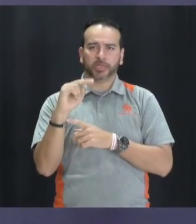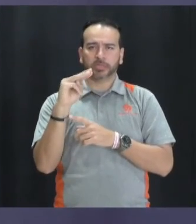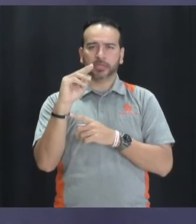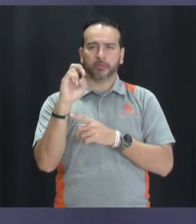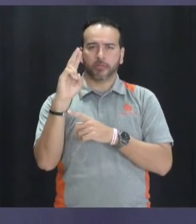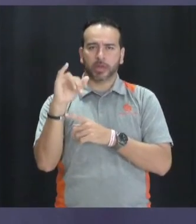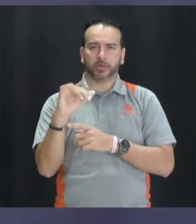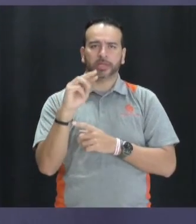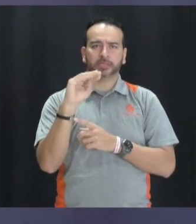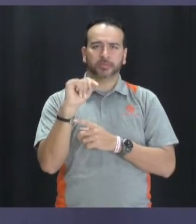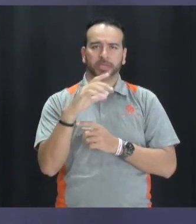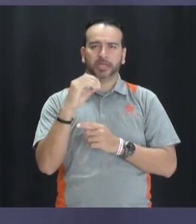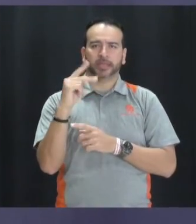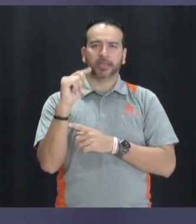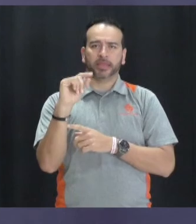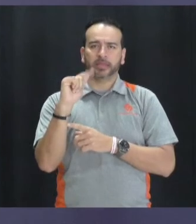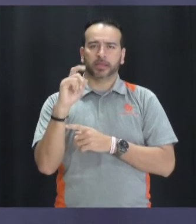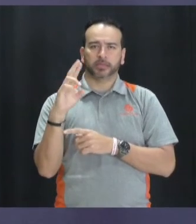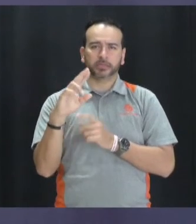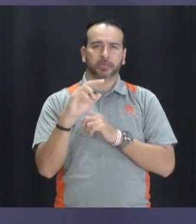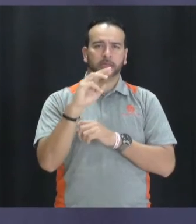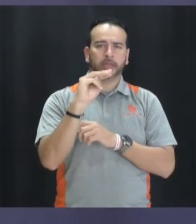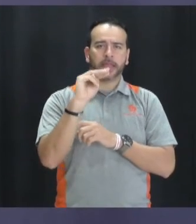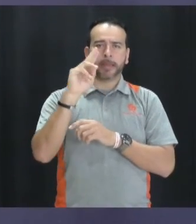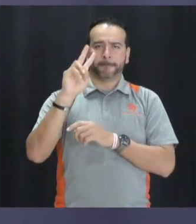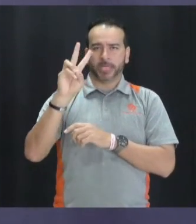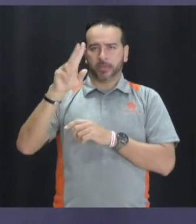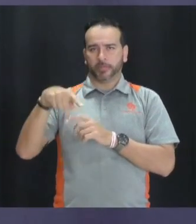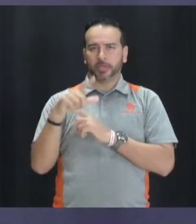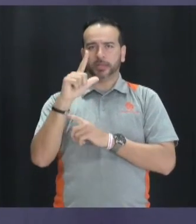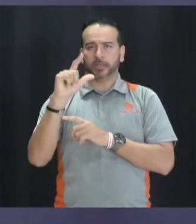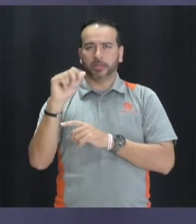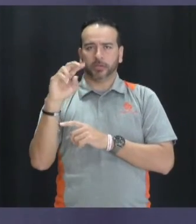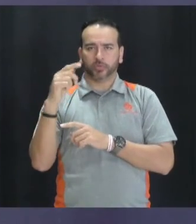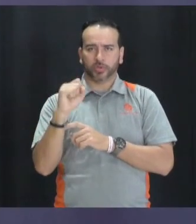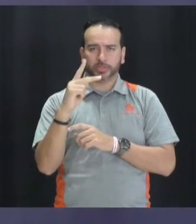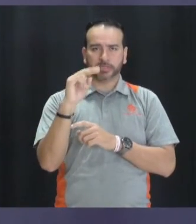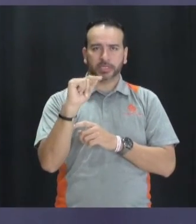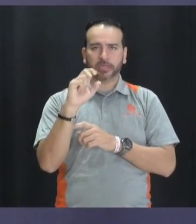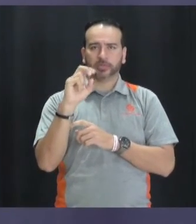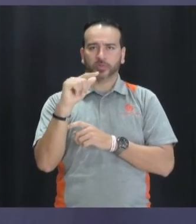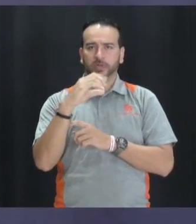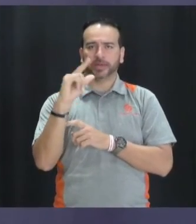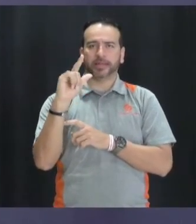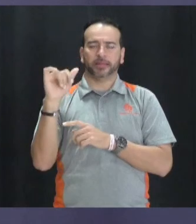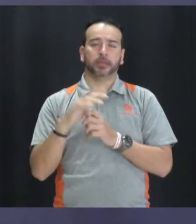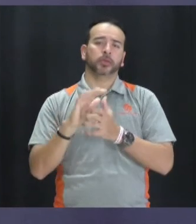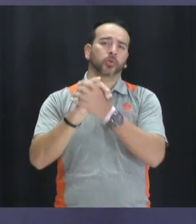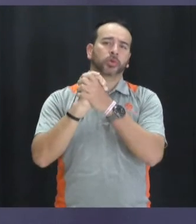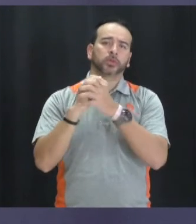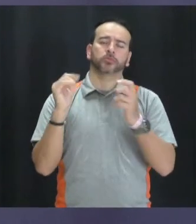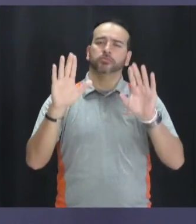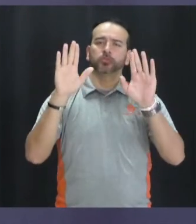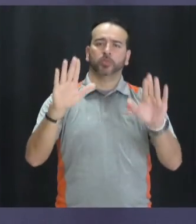and Keste Alexander. And MVPs Lily Rogers, Kate Sewell, and Lily Baker. Congratulations on a